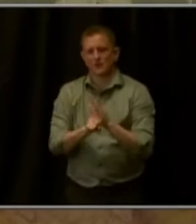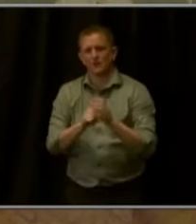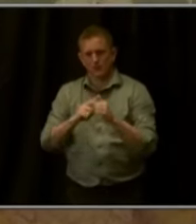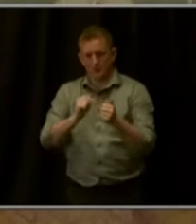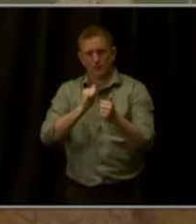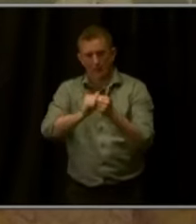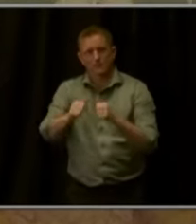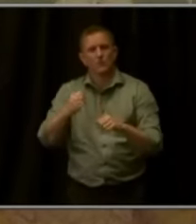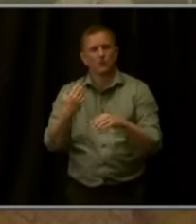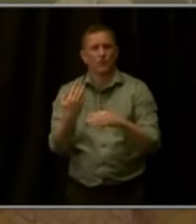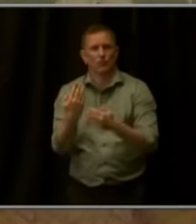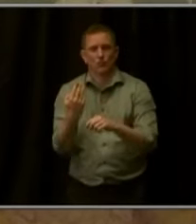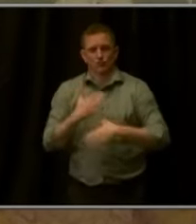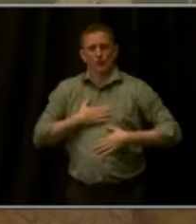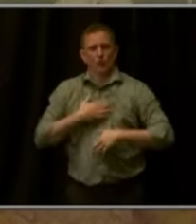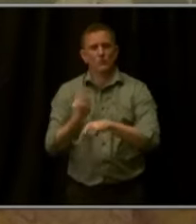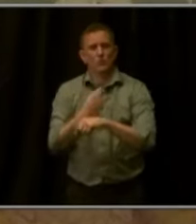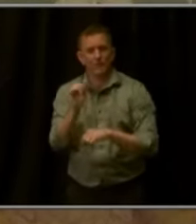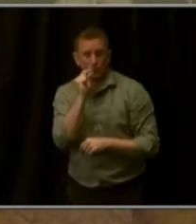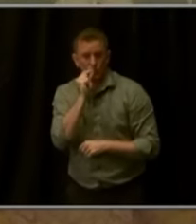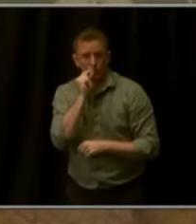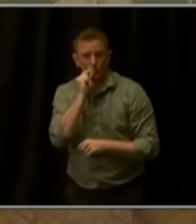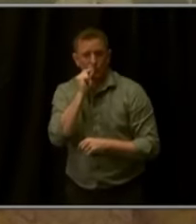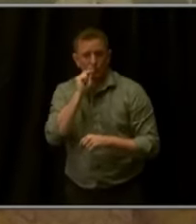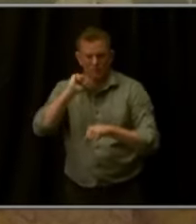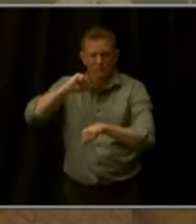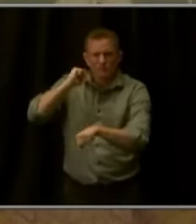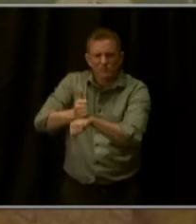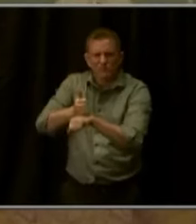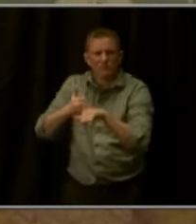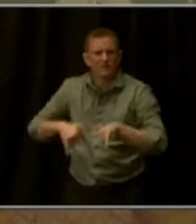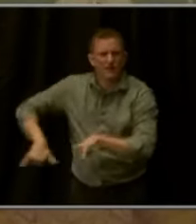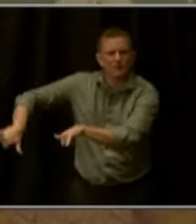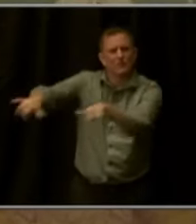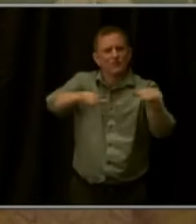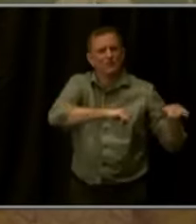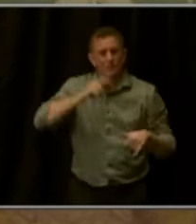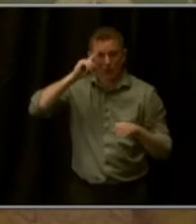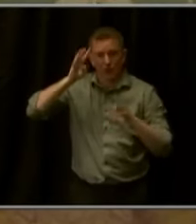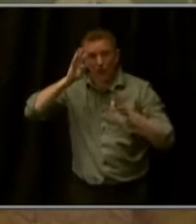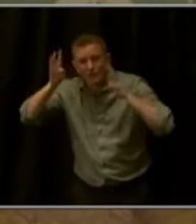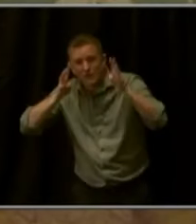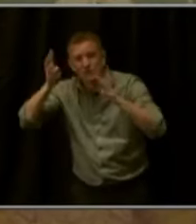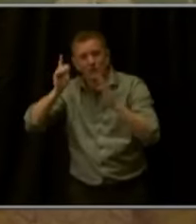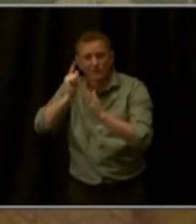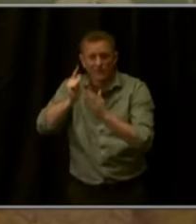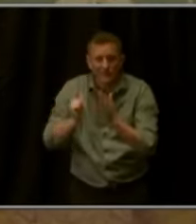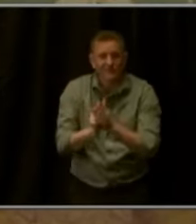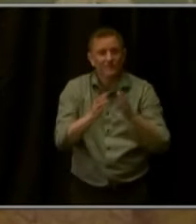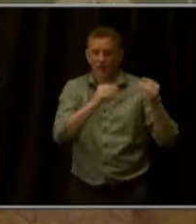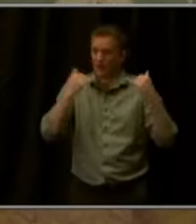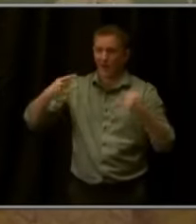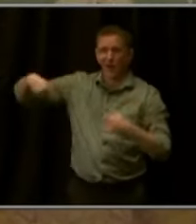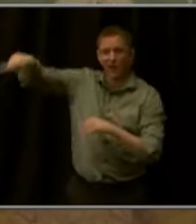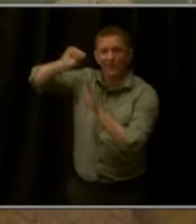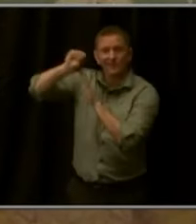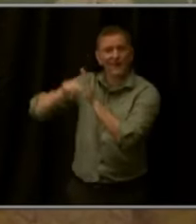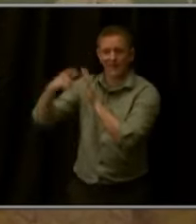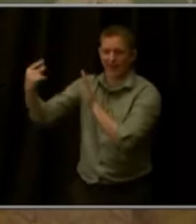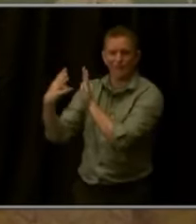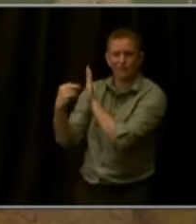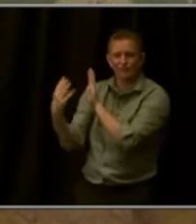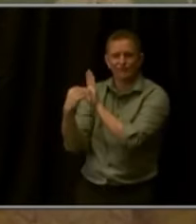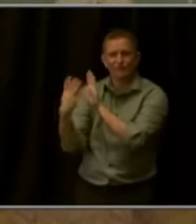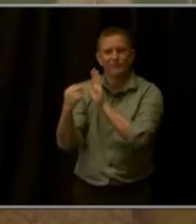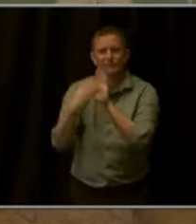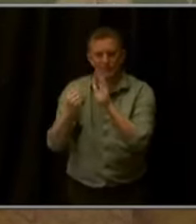for innovation and safety and economic mobility that's been replicated by states across the nation and countries across the world who